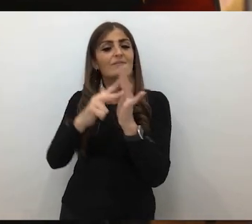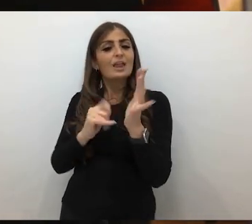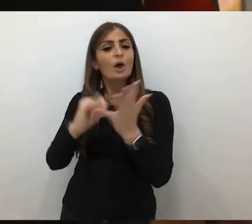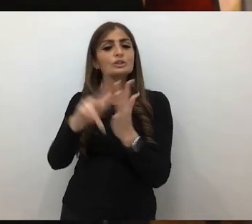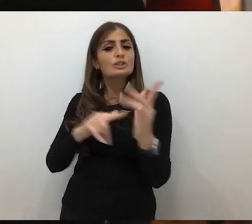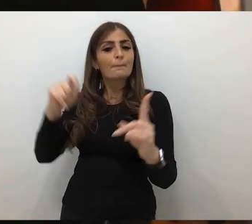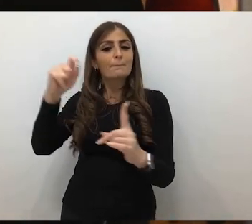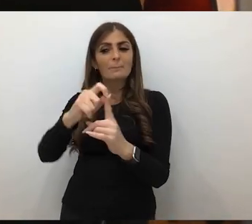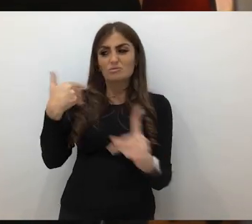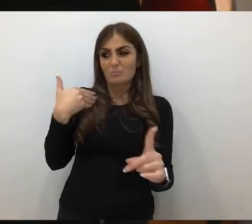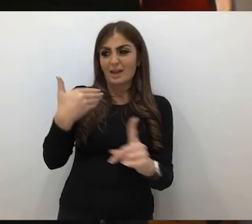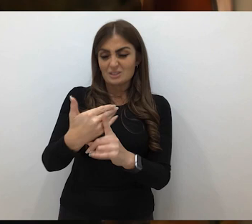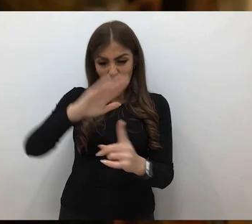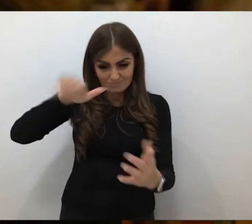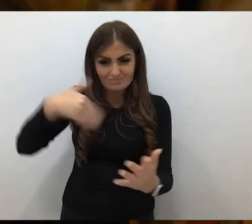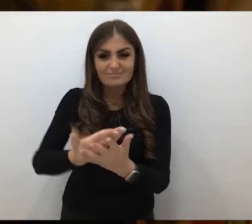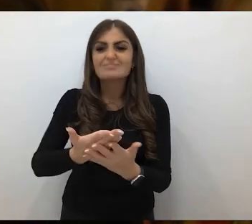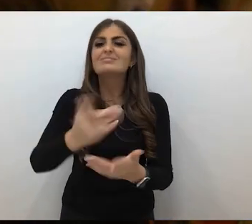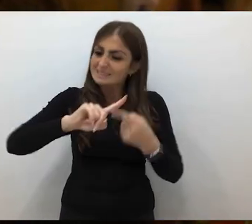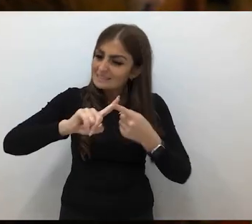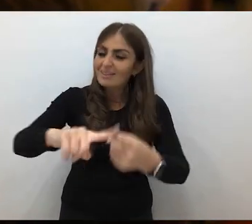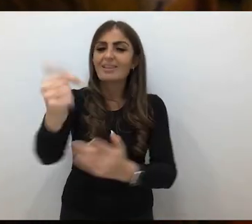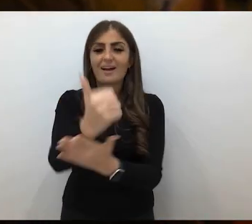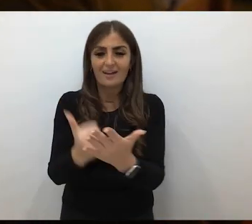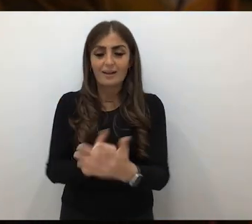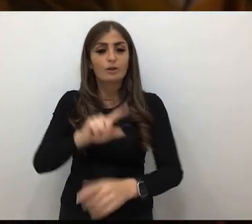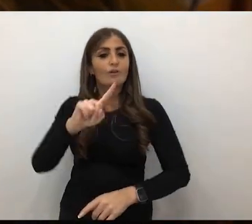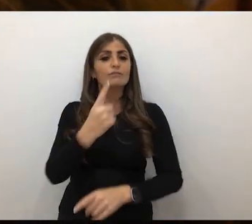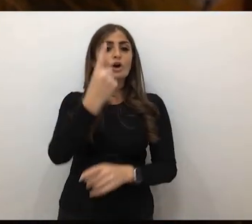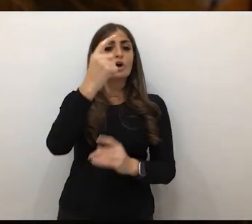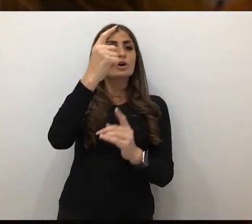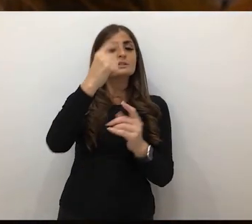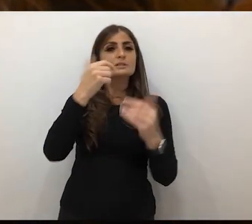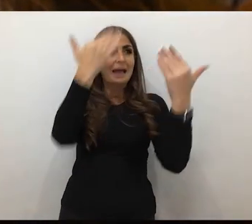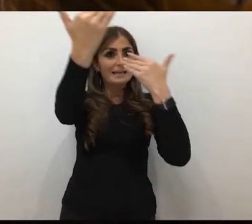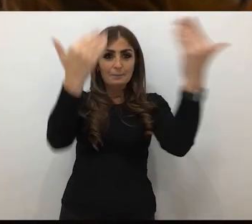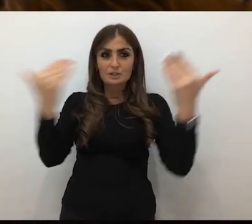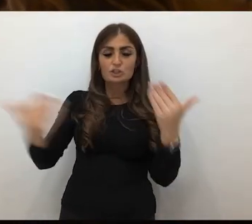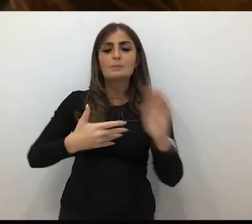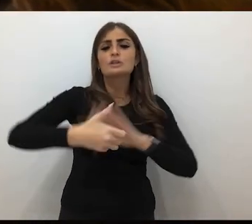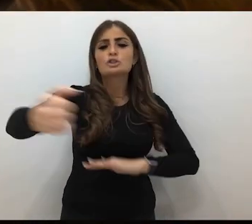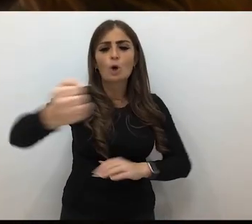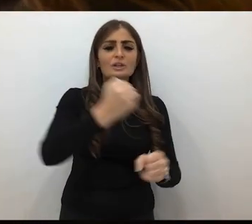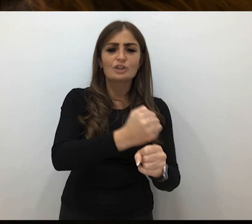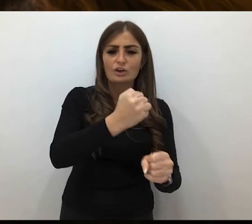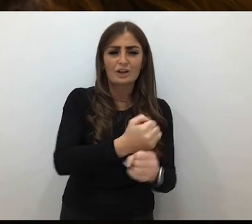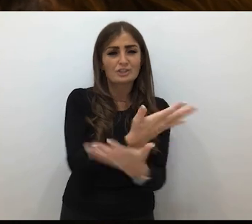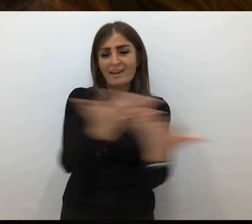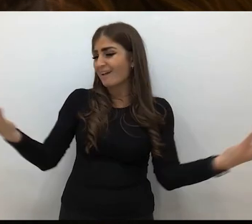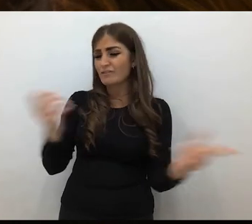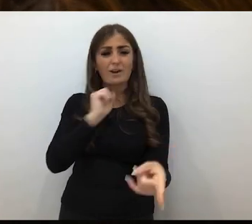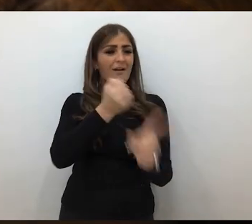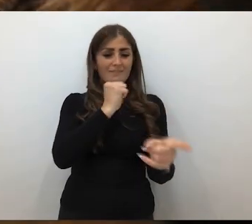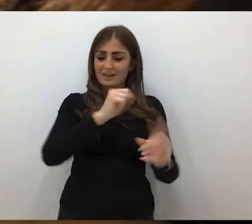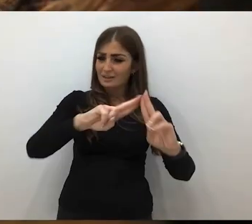art ever since. And the first exhibition I had was about Stolen Generation. Every family was affected by Stolen Generation